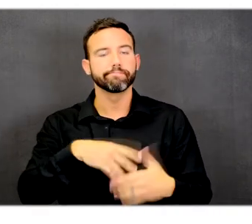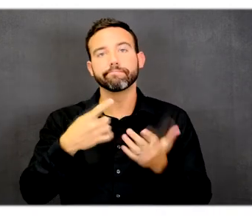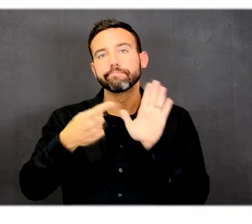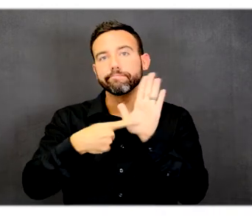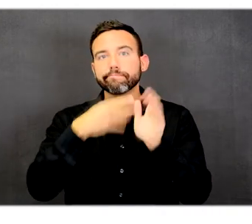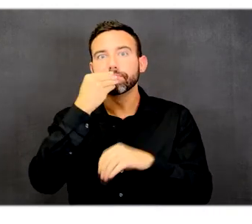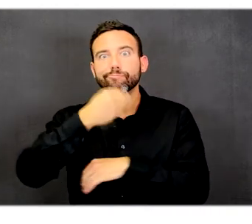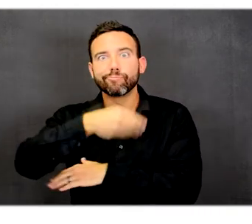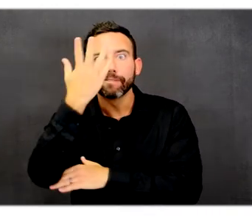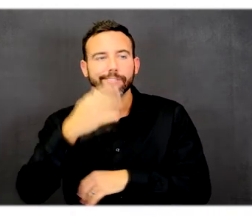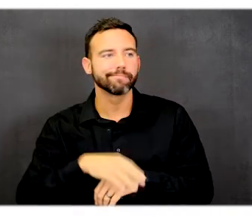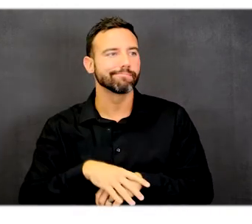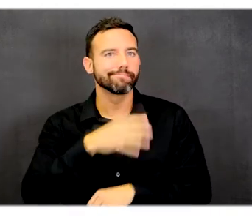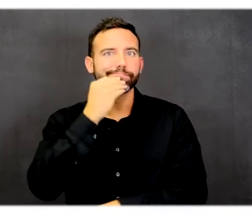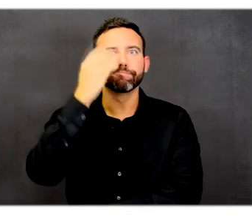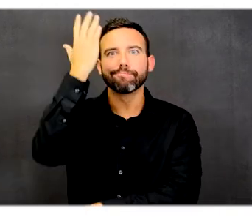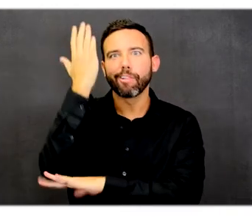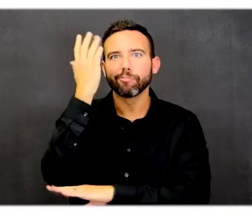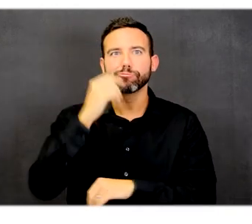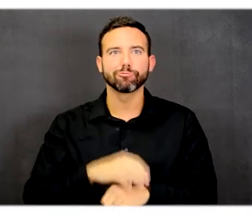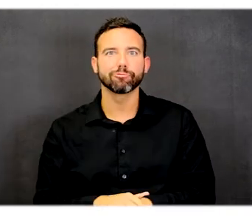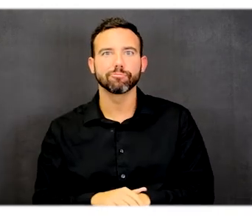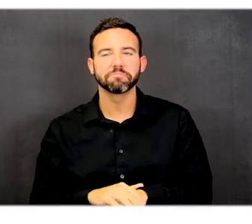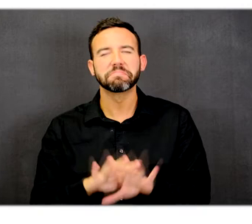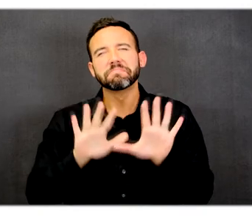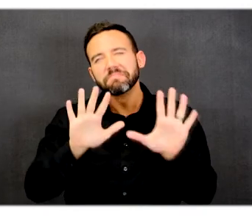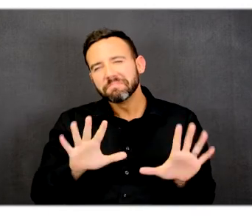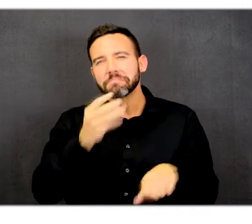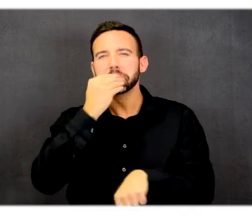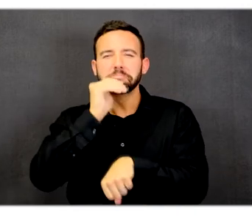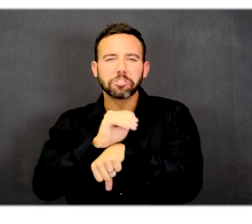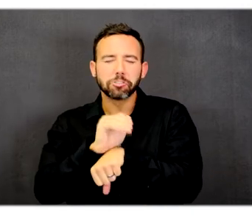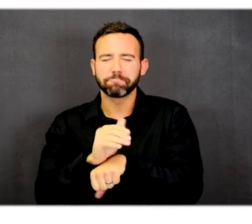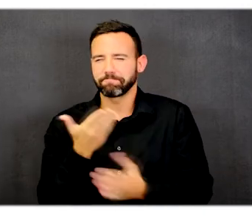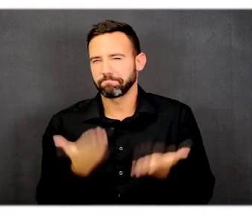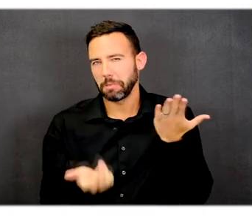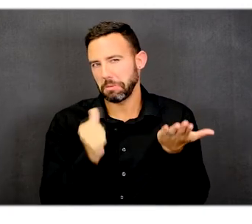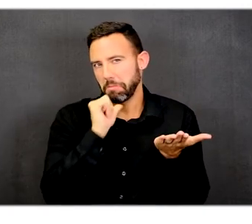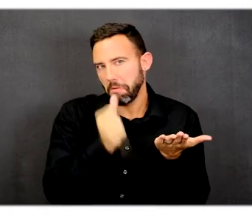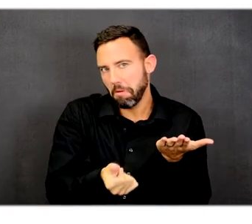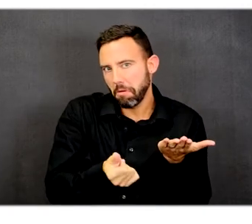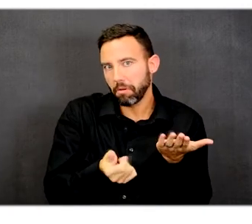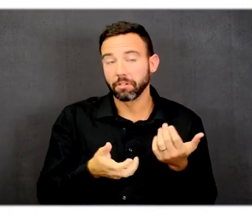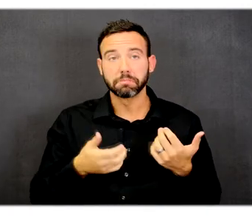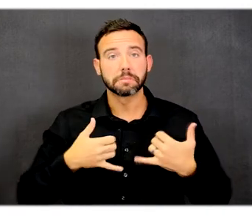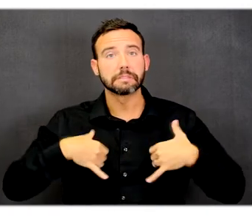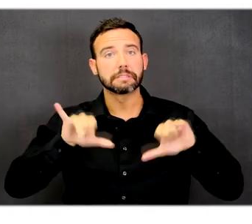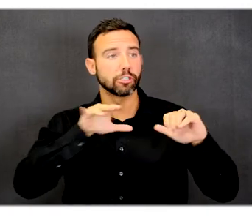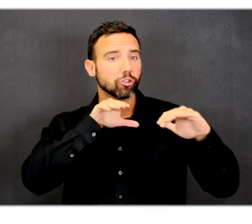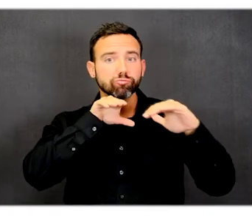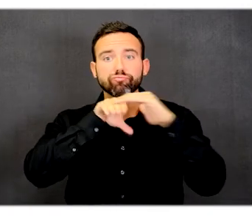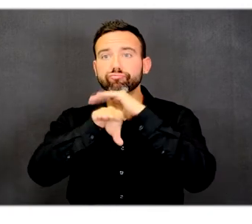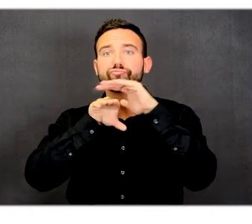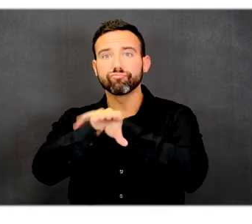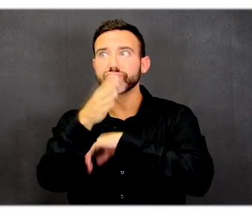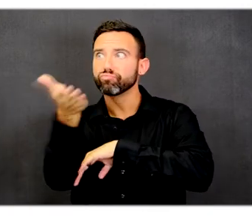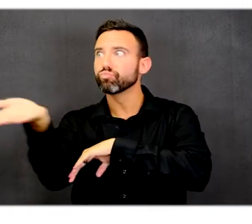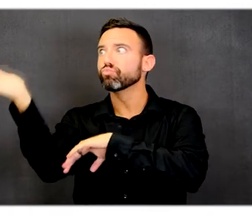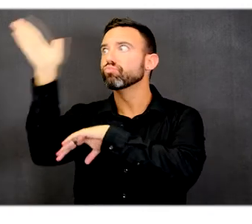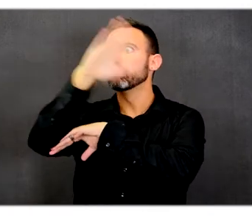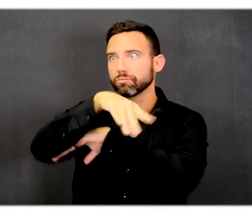lunch. One would probably not have dinner there, but would have full service access to the servery for an extended period.